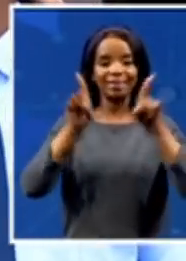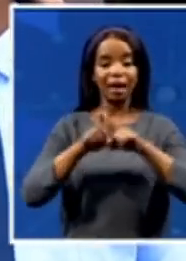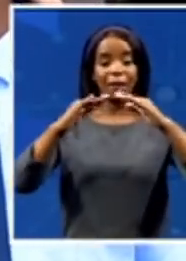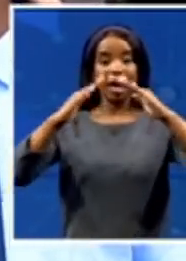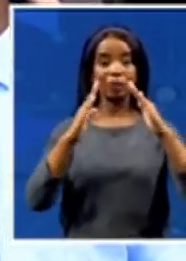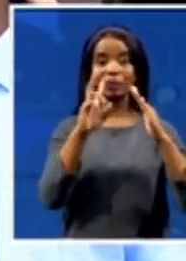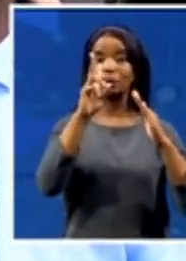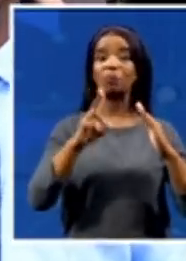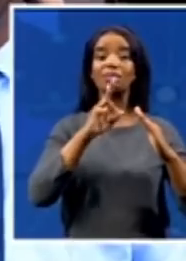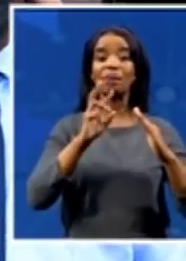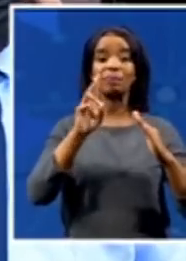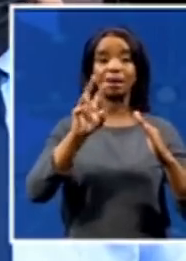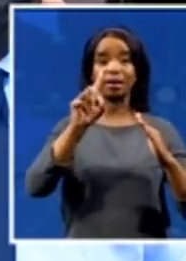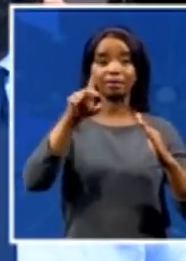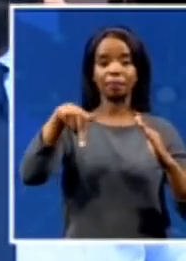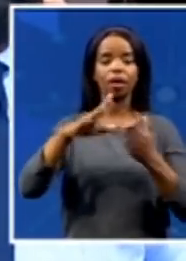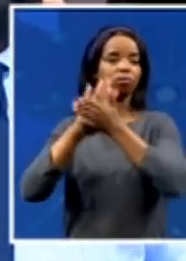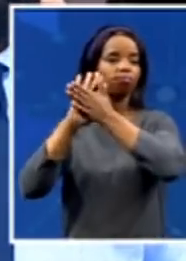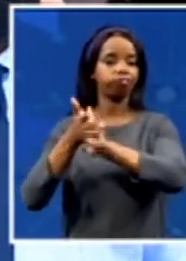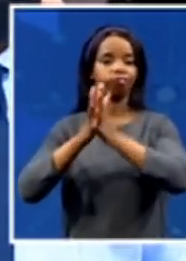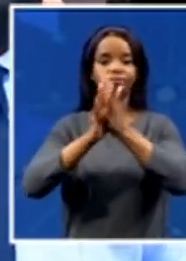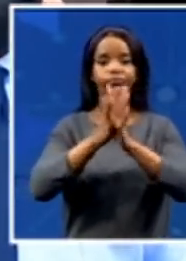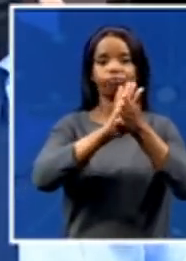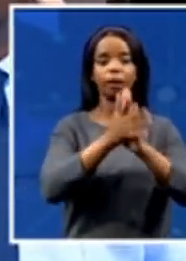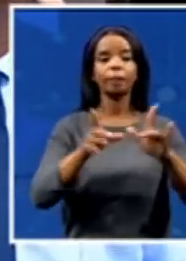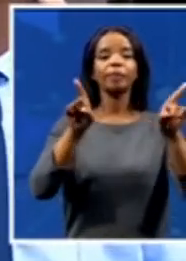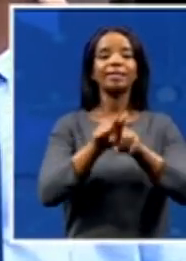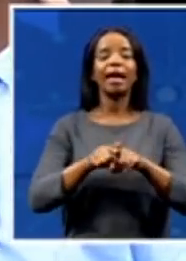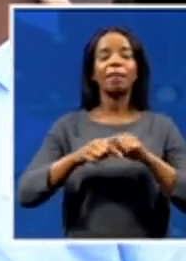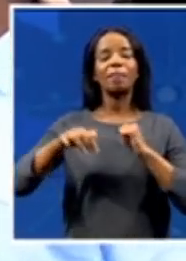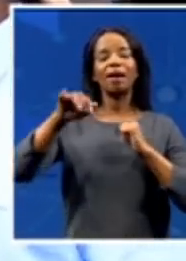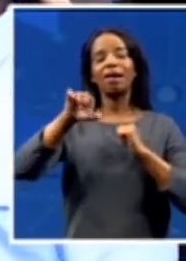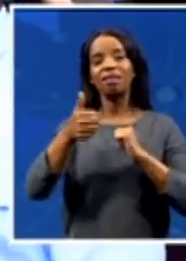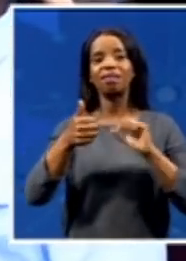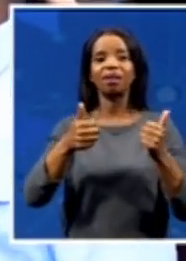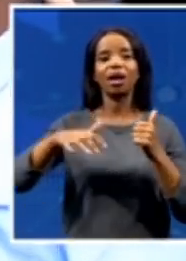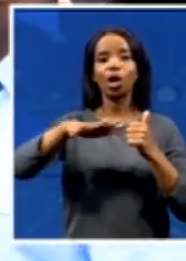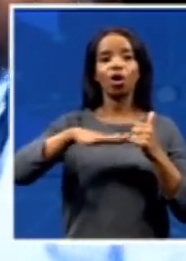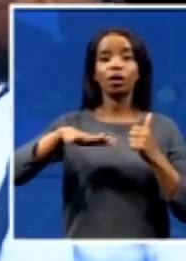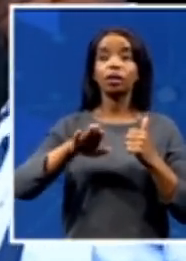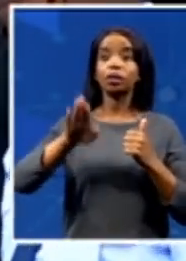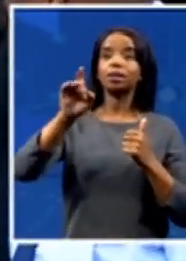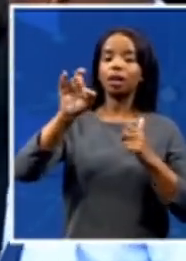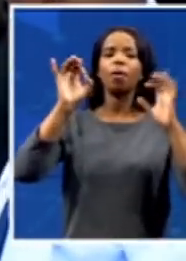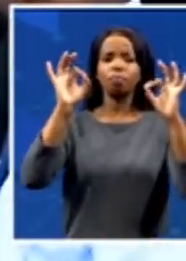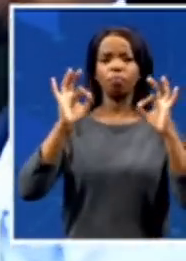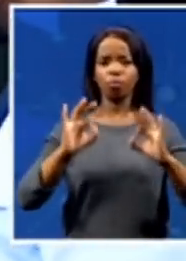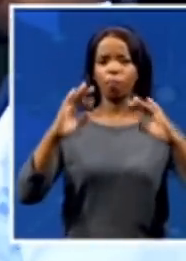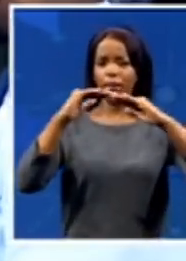properties, even in affluent areas where there is proper infrastructure, because these floods